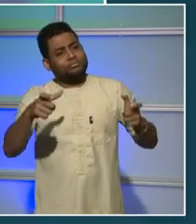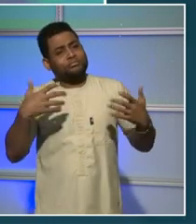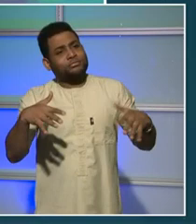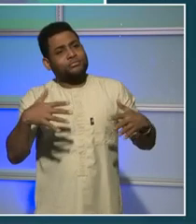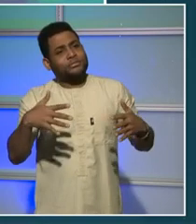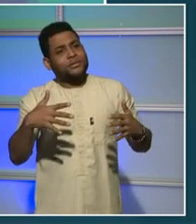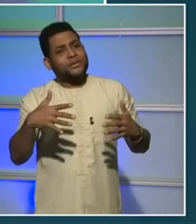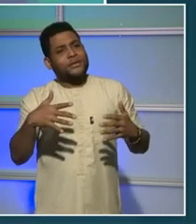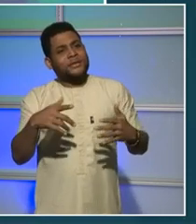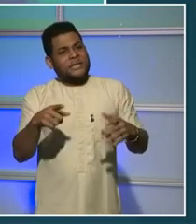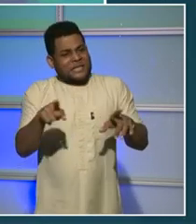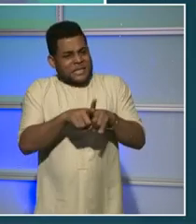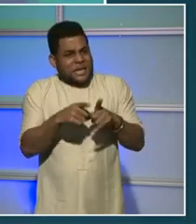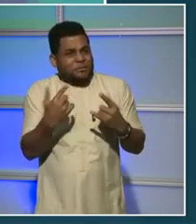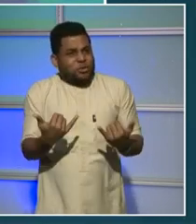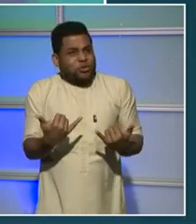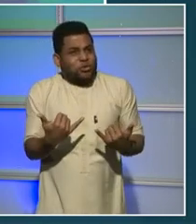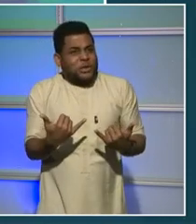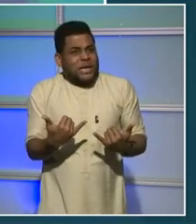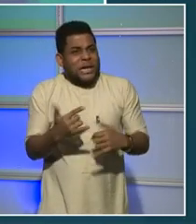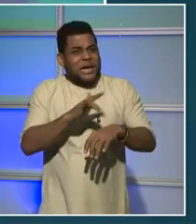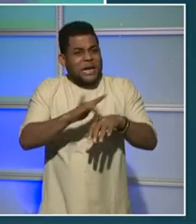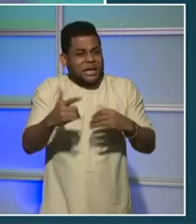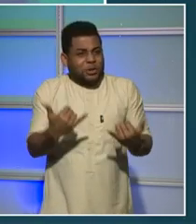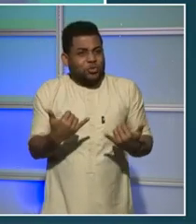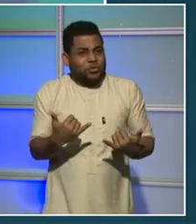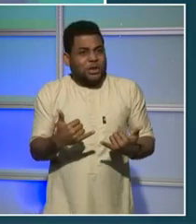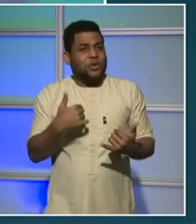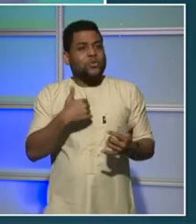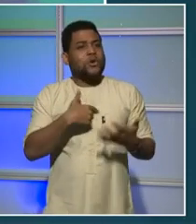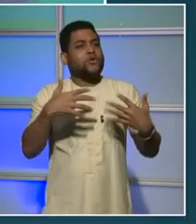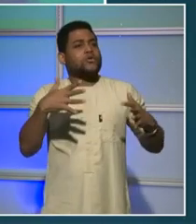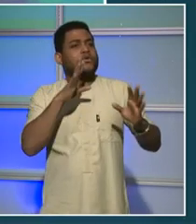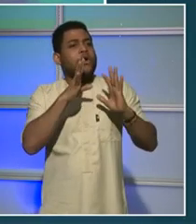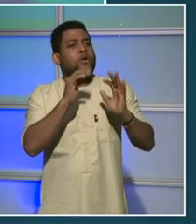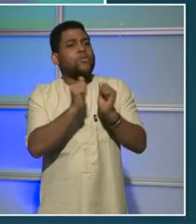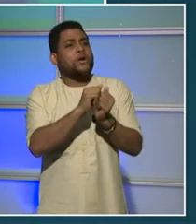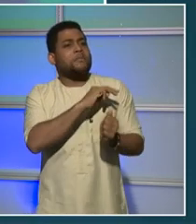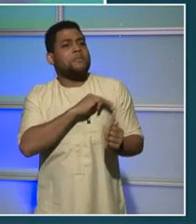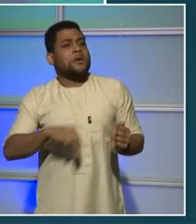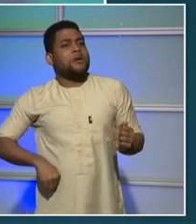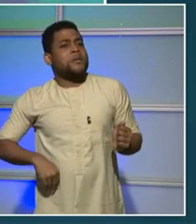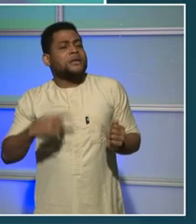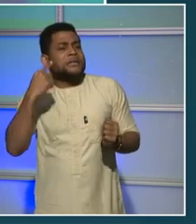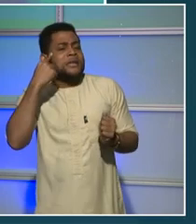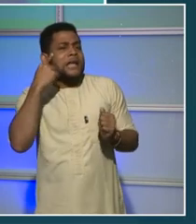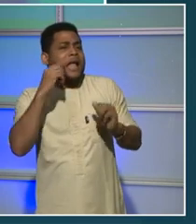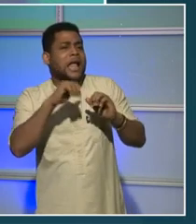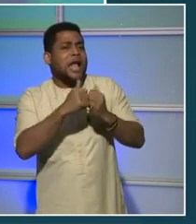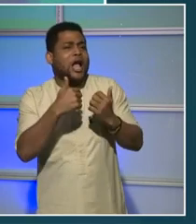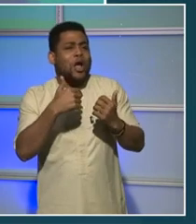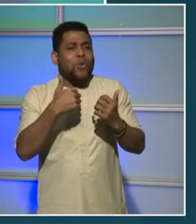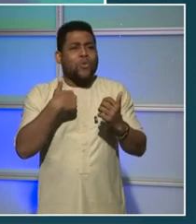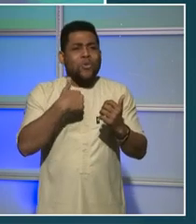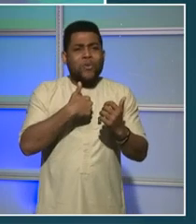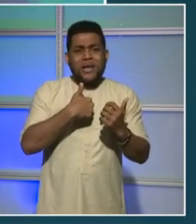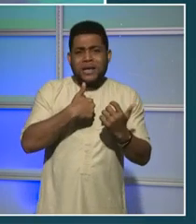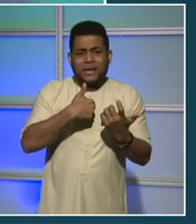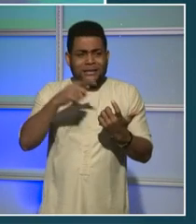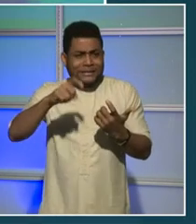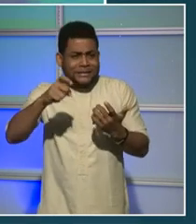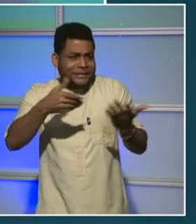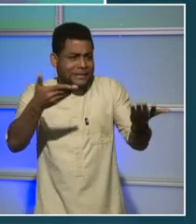discussion with the mayor, with the deputy mayor Babers as well about how do we right size the workforce so we make sure they have enough